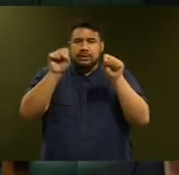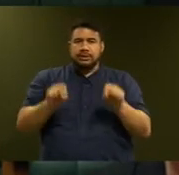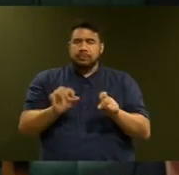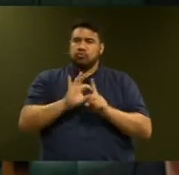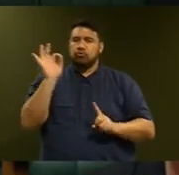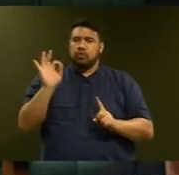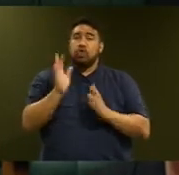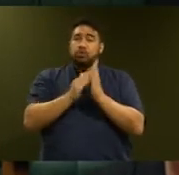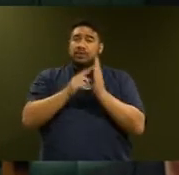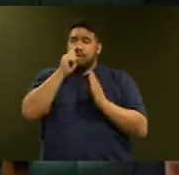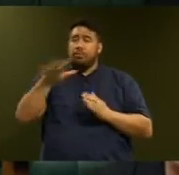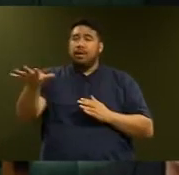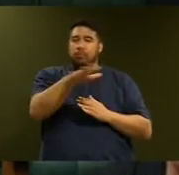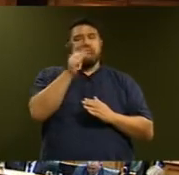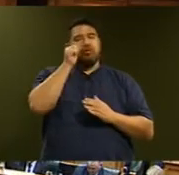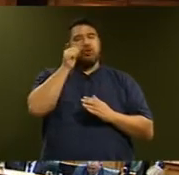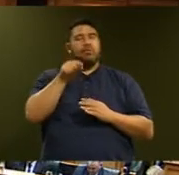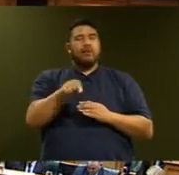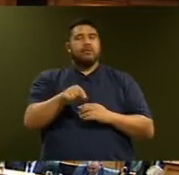far better than we have in recent years.